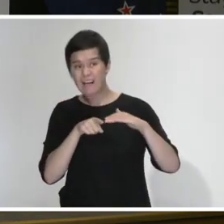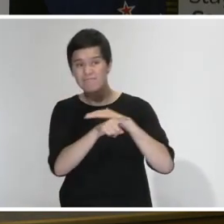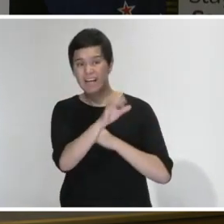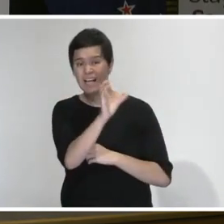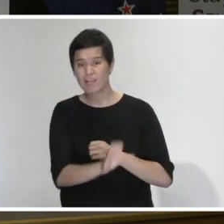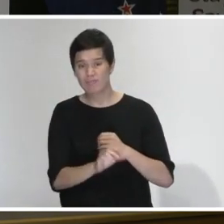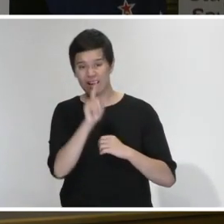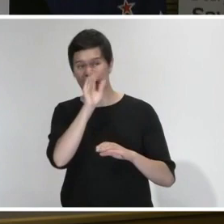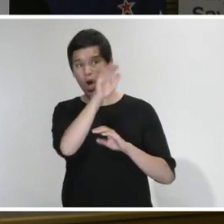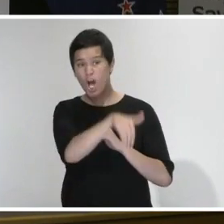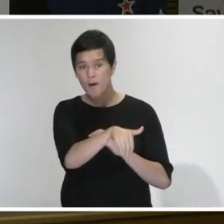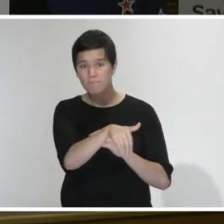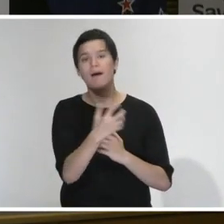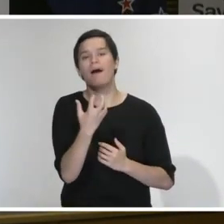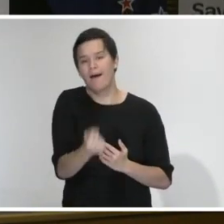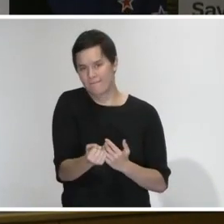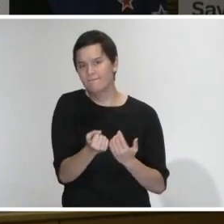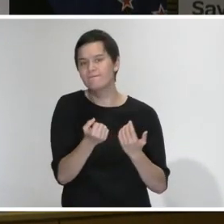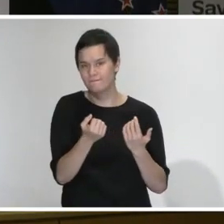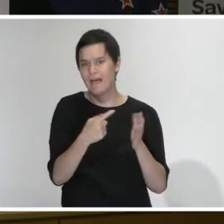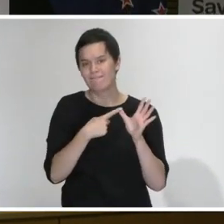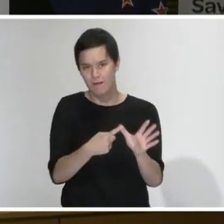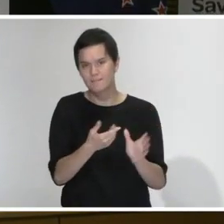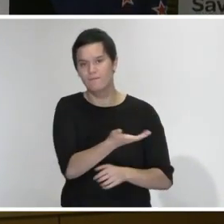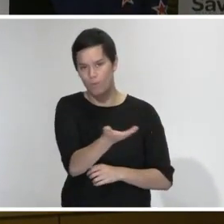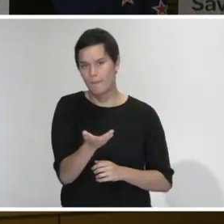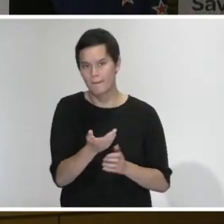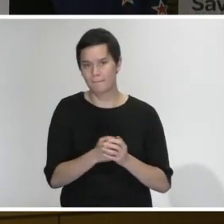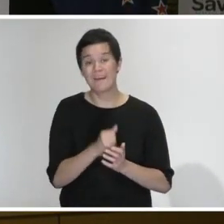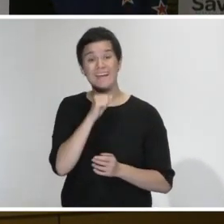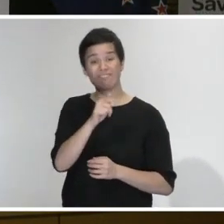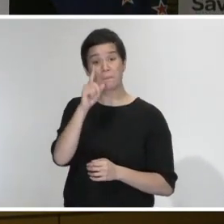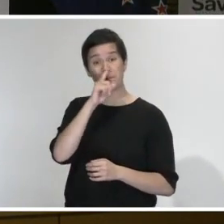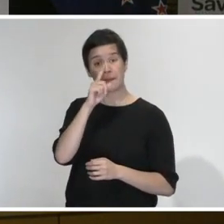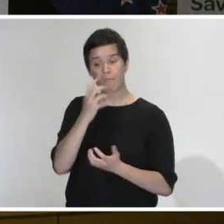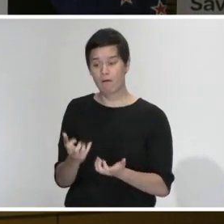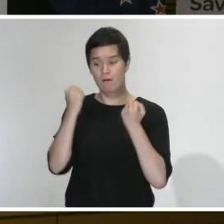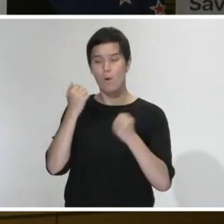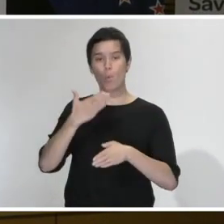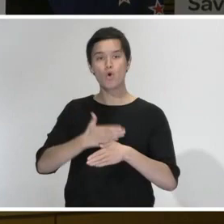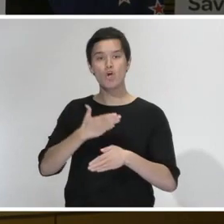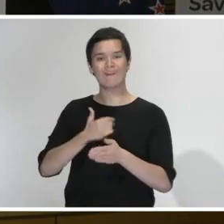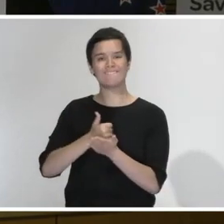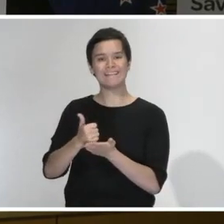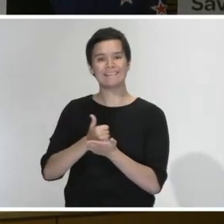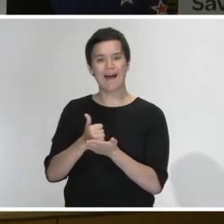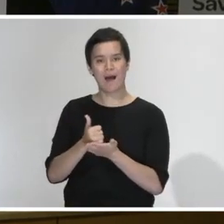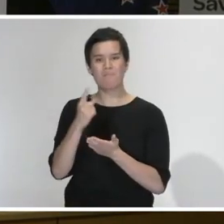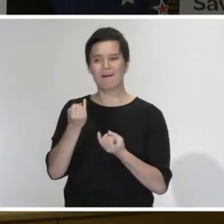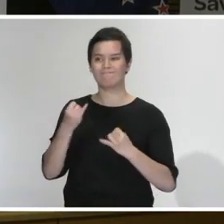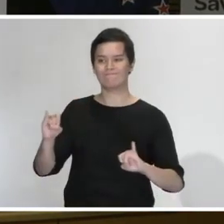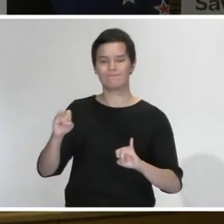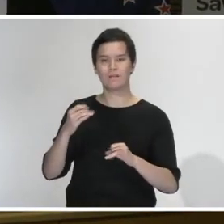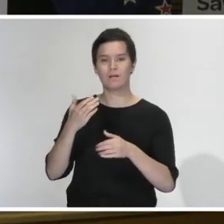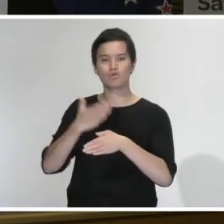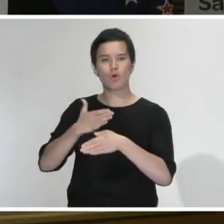for that. On the issue, though, specifically of people on work visas who have lost their jobs, this is a discussion I've had with the